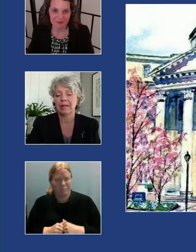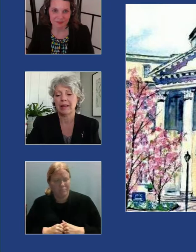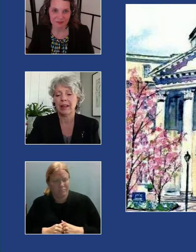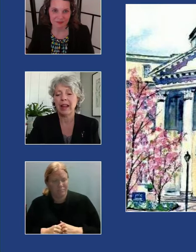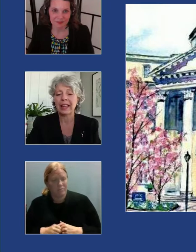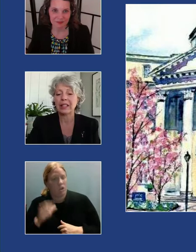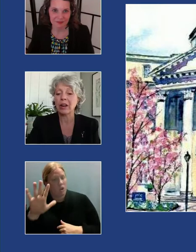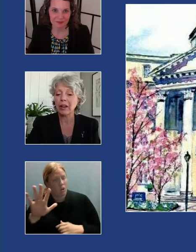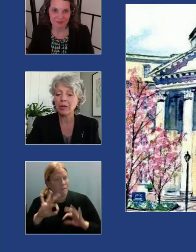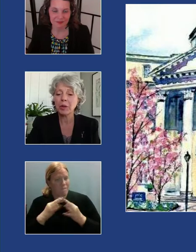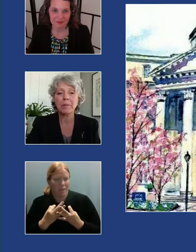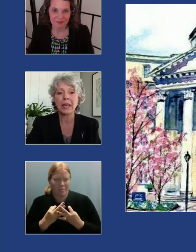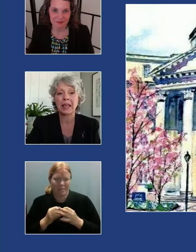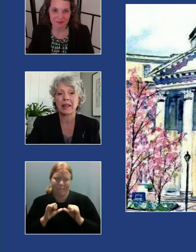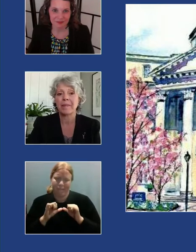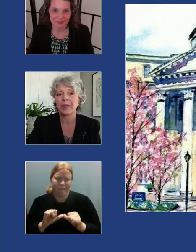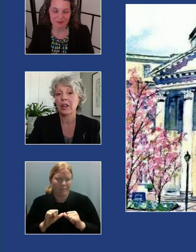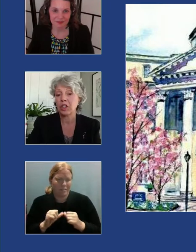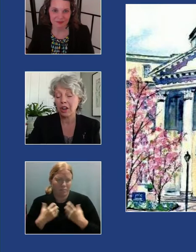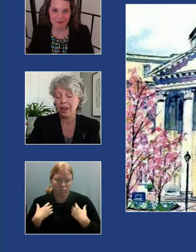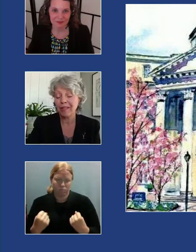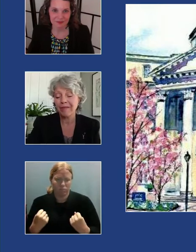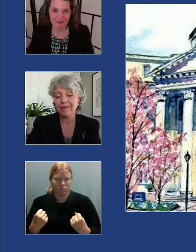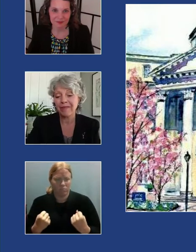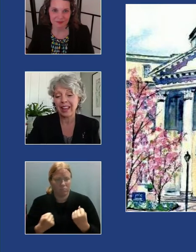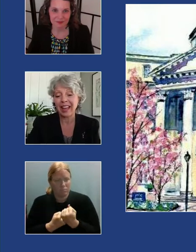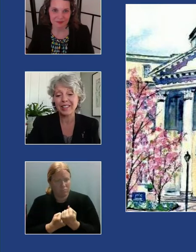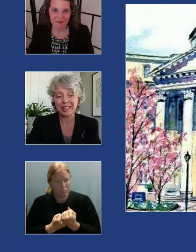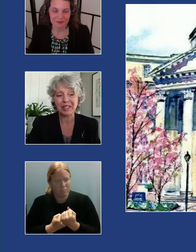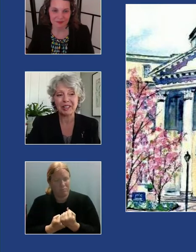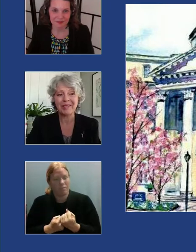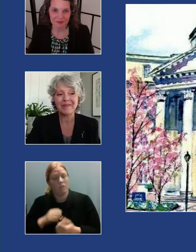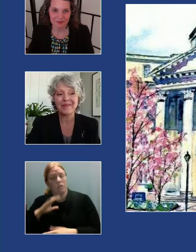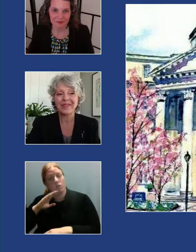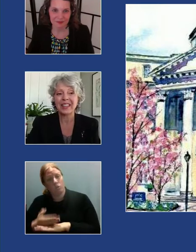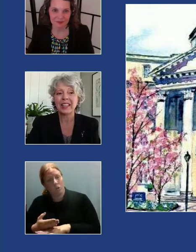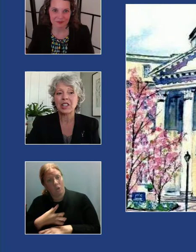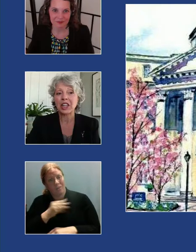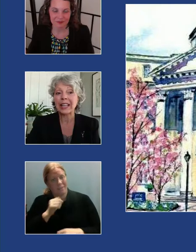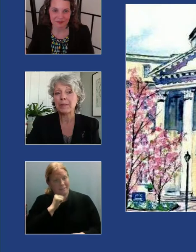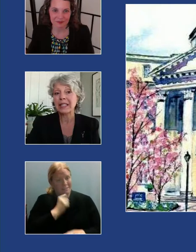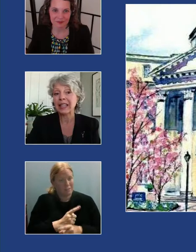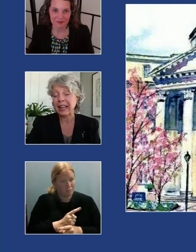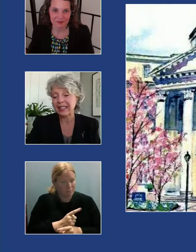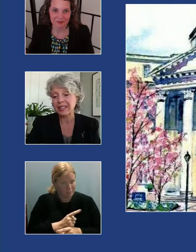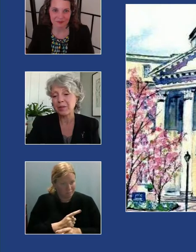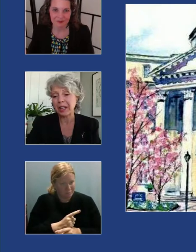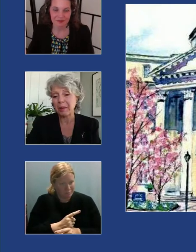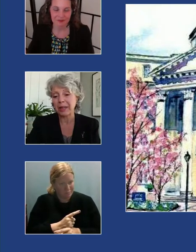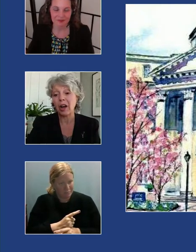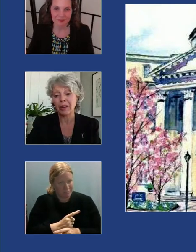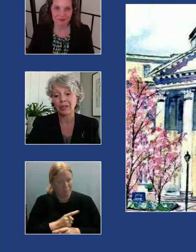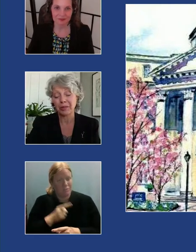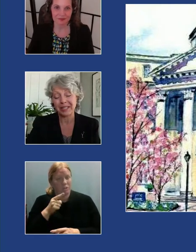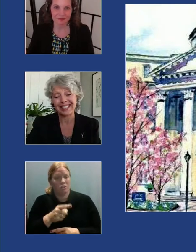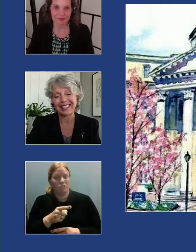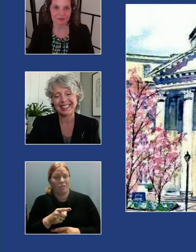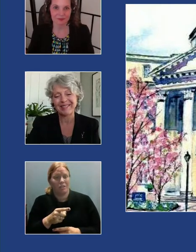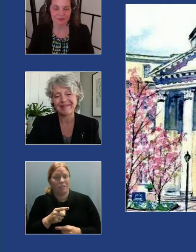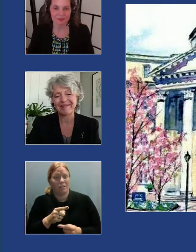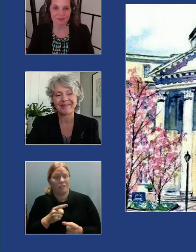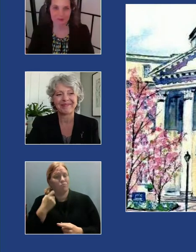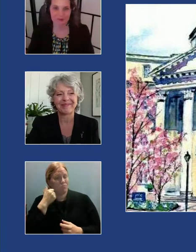point, and along with being a daughter and a sister, she has been delighted to become an aunt